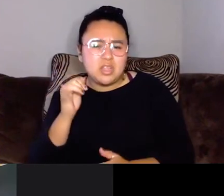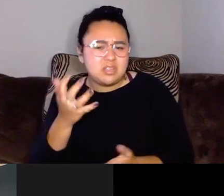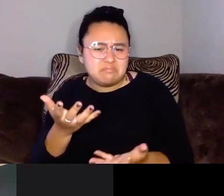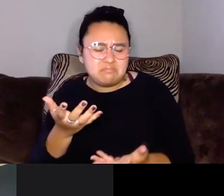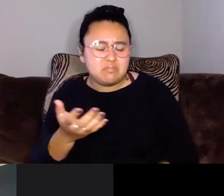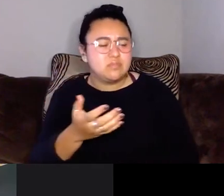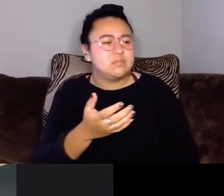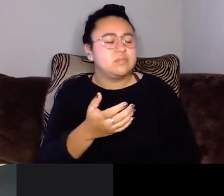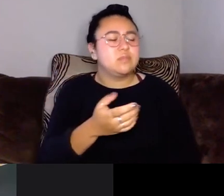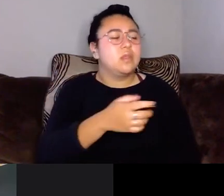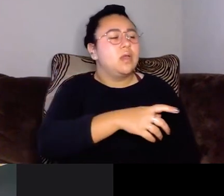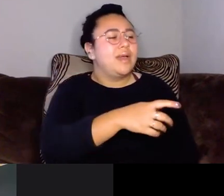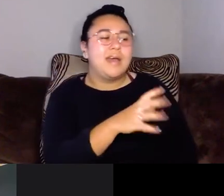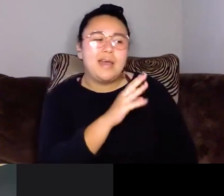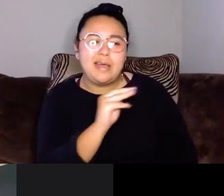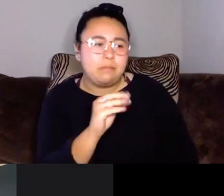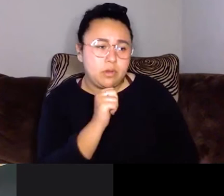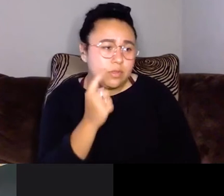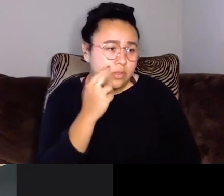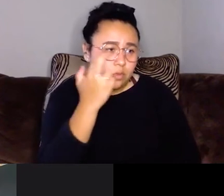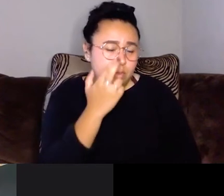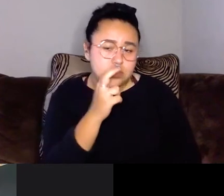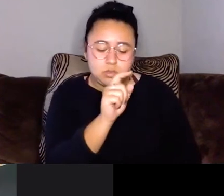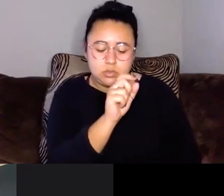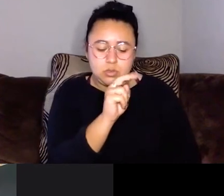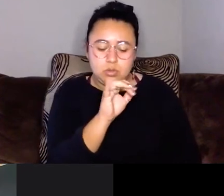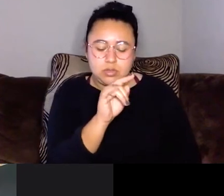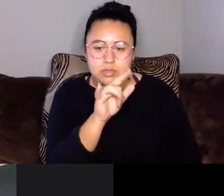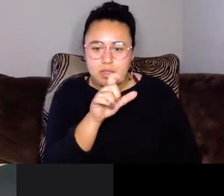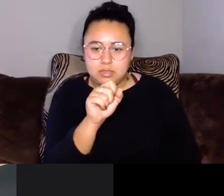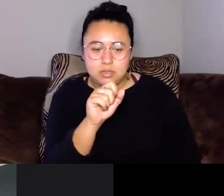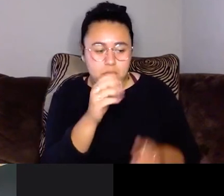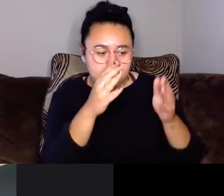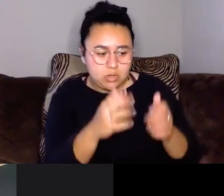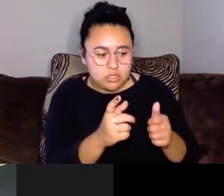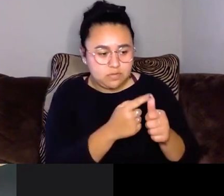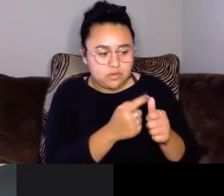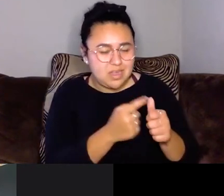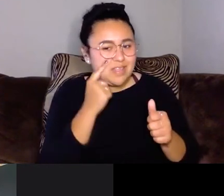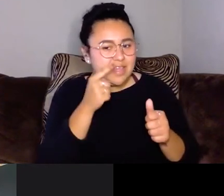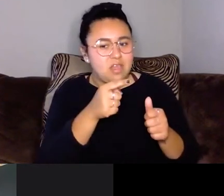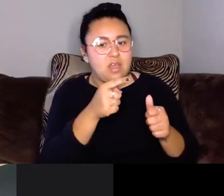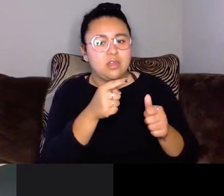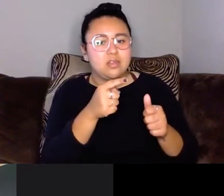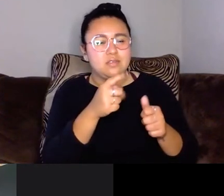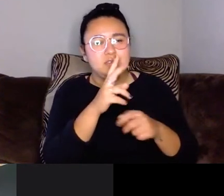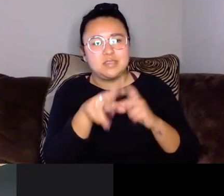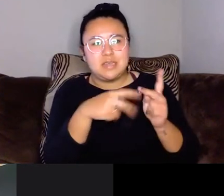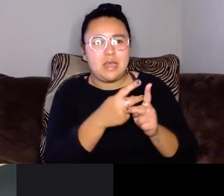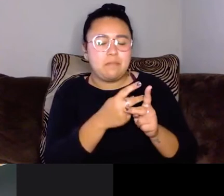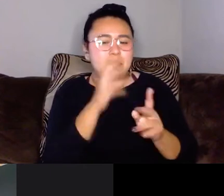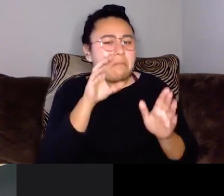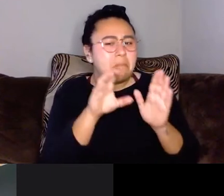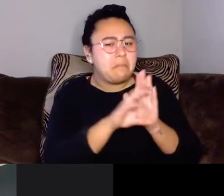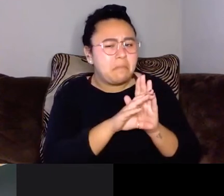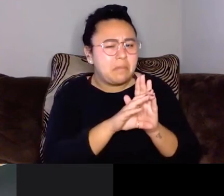Um, I don't think they realized that Tony tells was a person at first. I saw, I think they thought that it was a type of graphic.